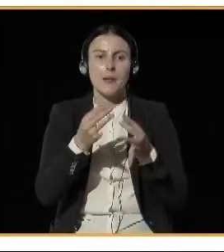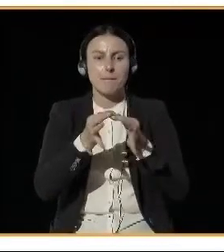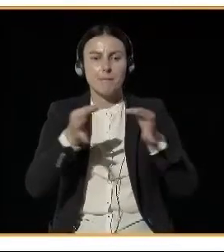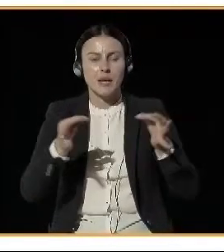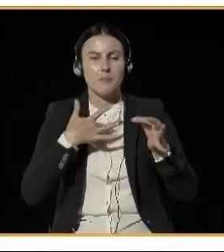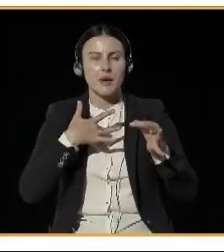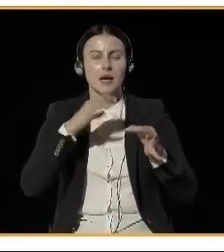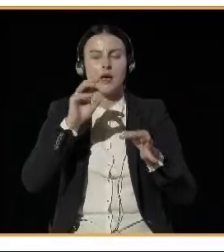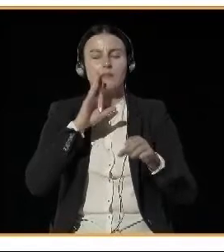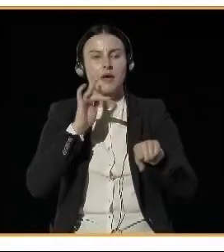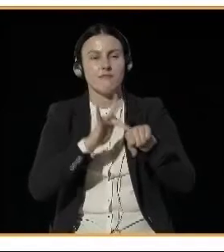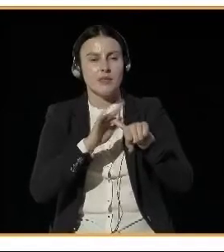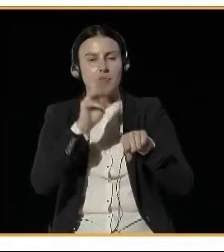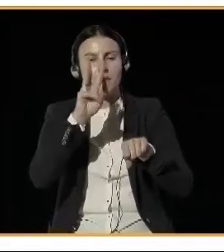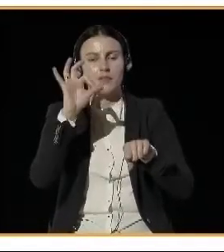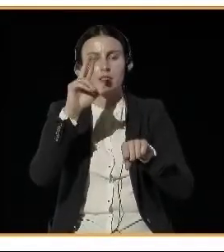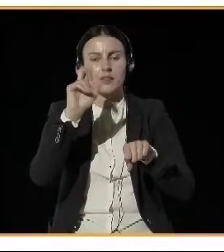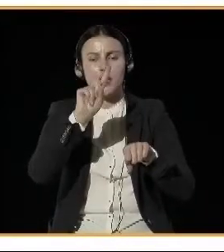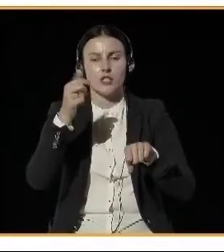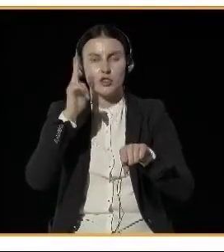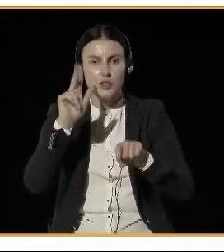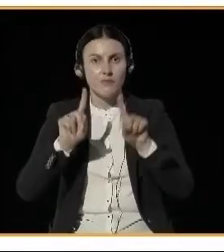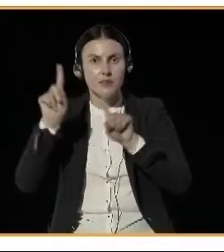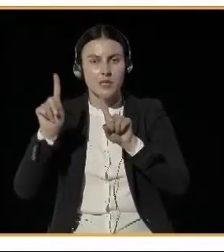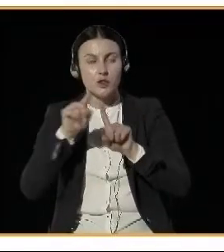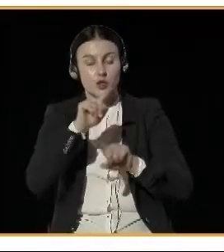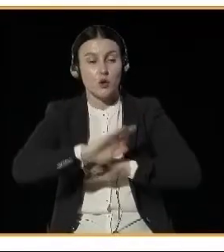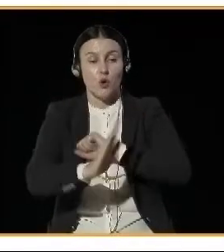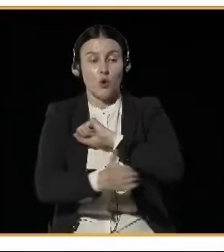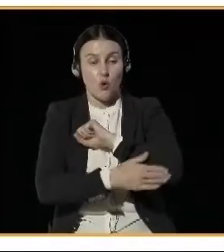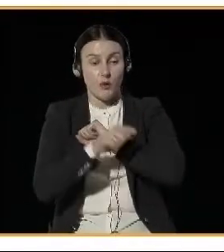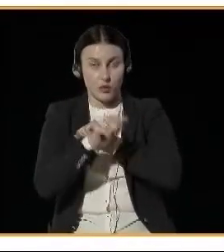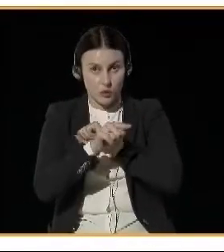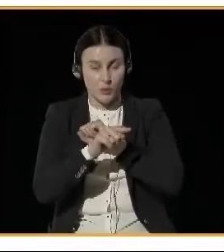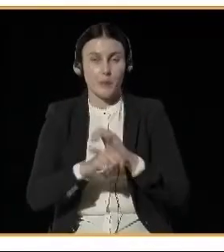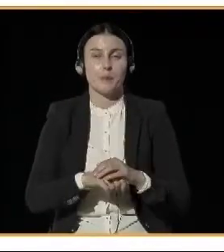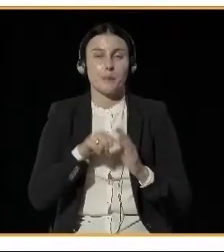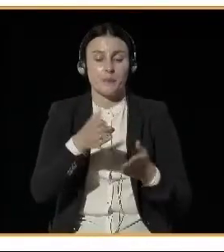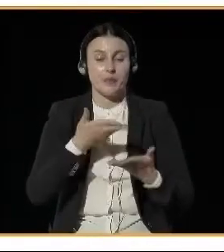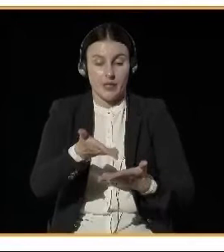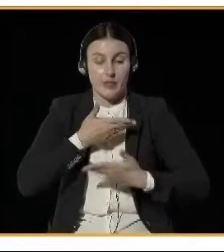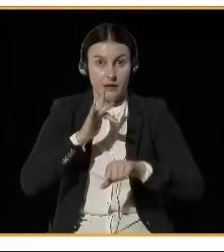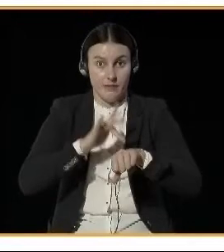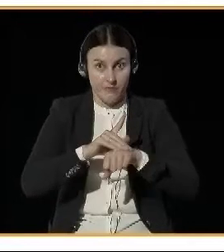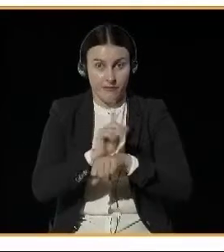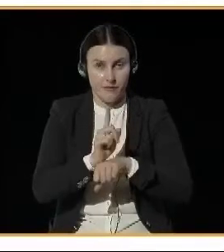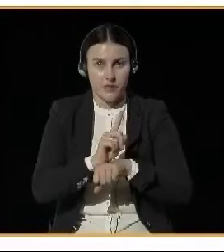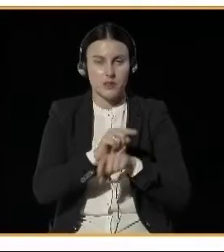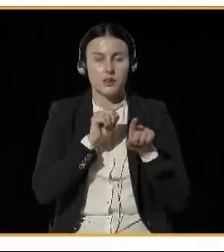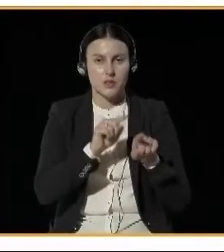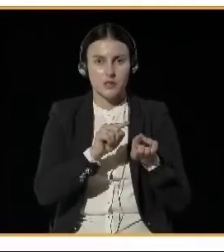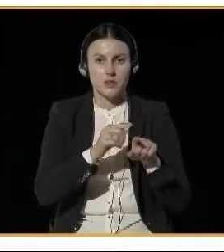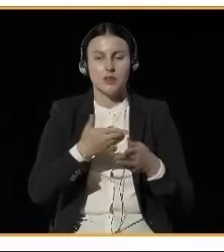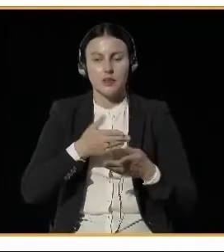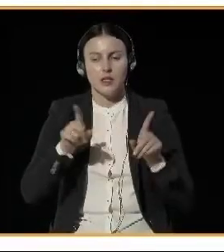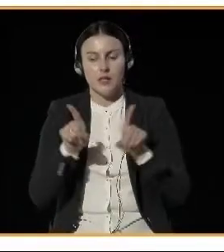And based on these air quality assessment, an action plan is defined with a set of effective